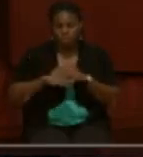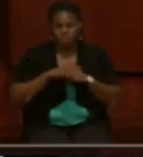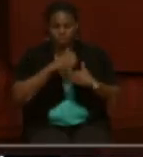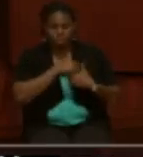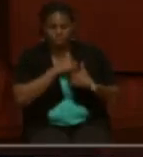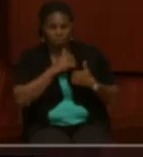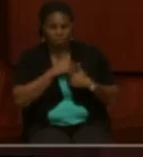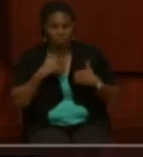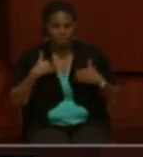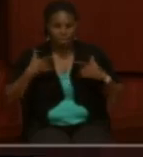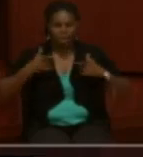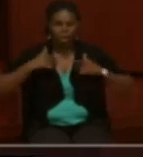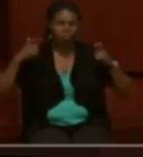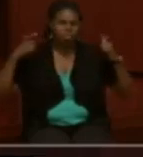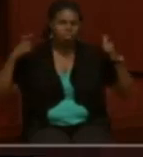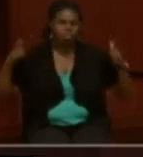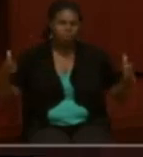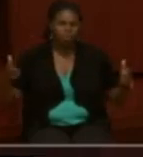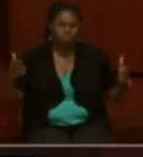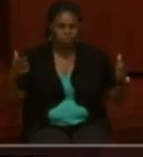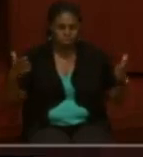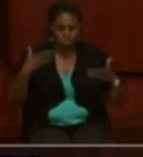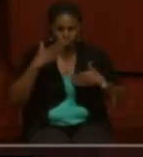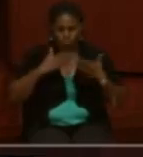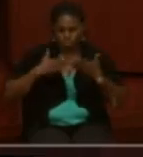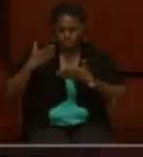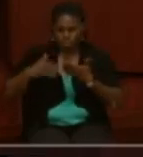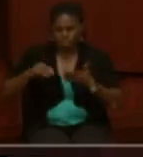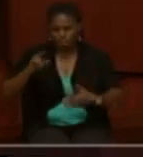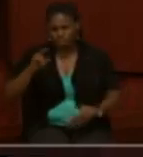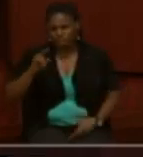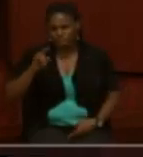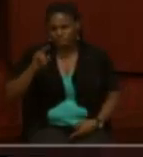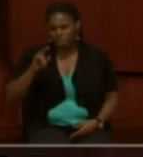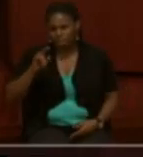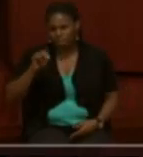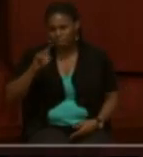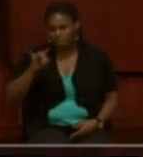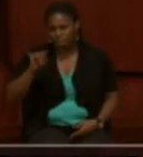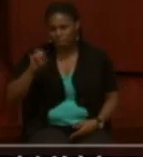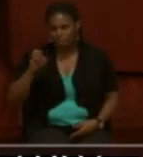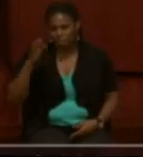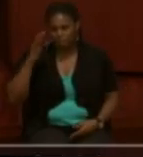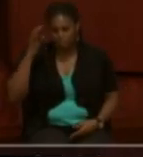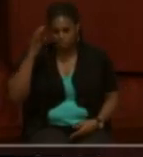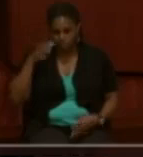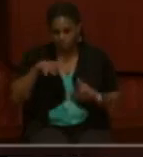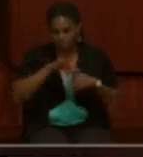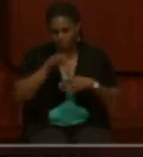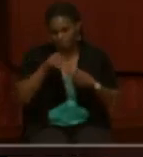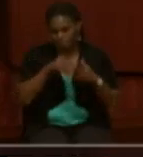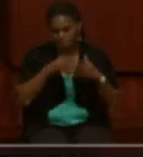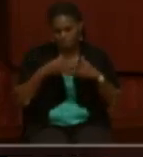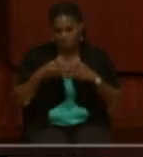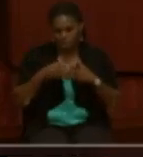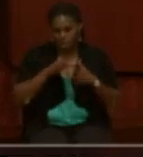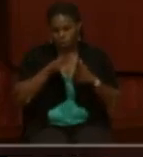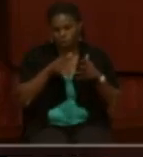had large portions of Native Americans that did serve in those units. And many of those units are known.